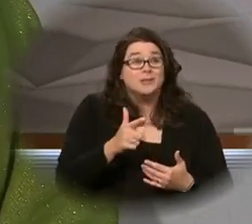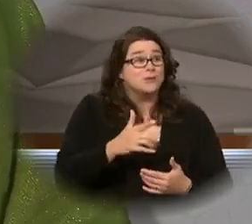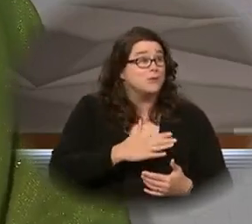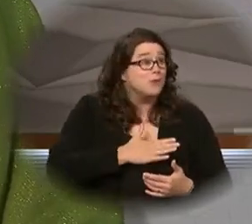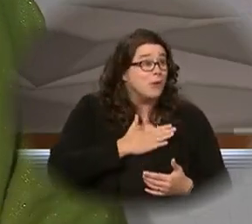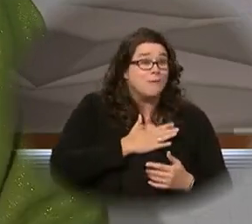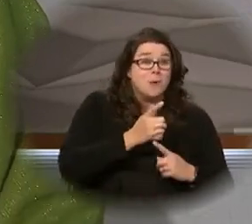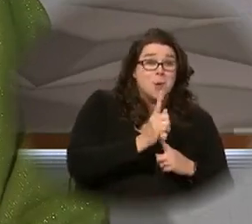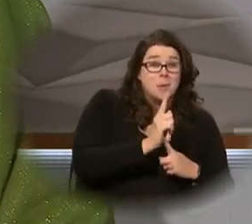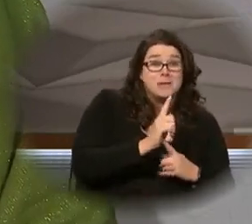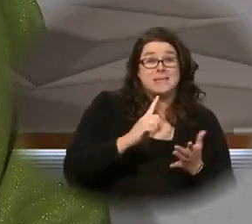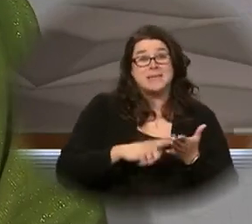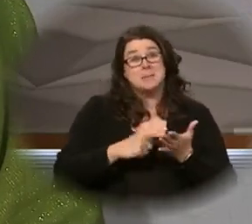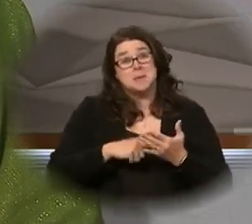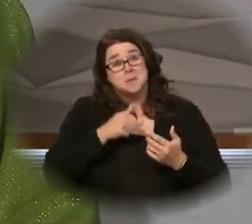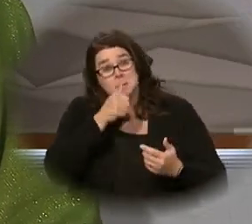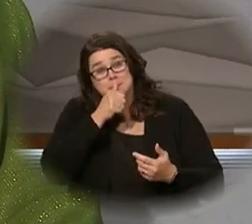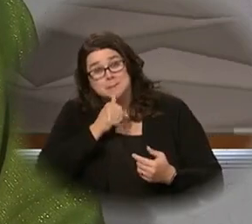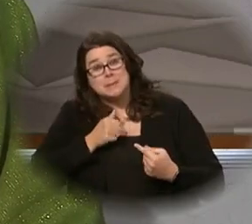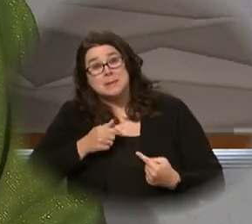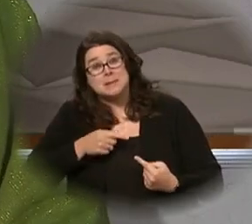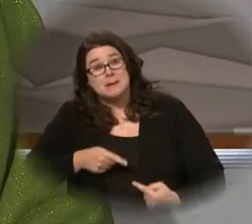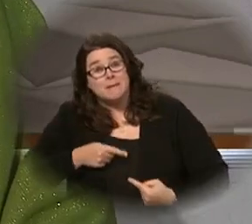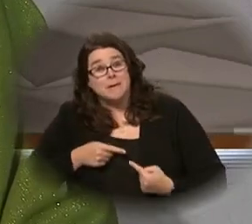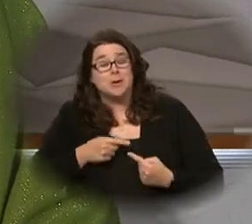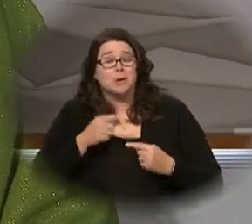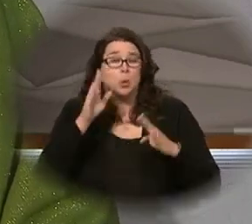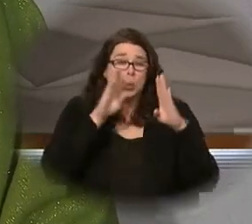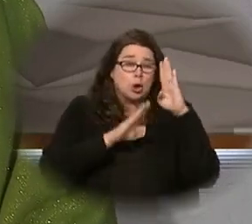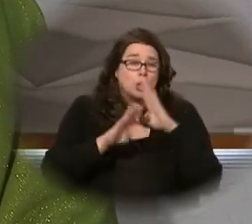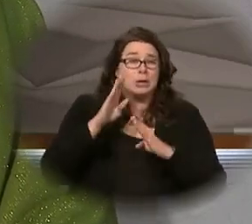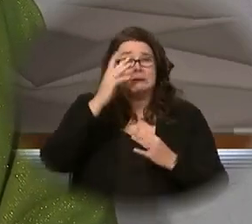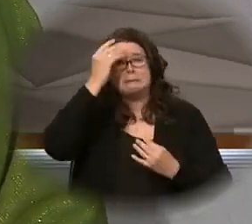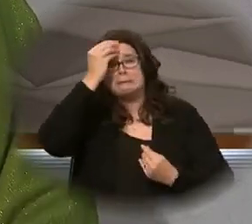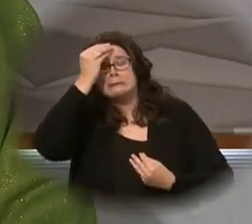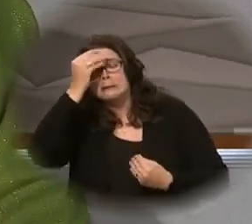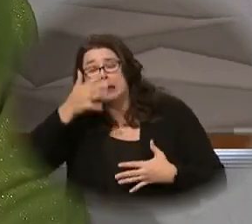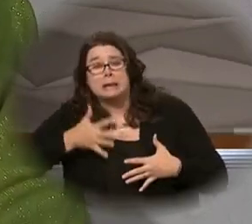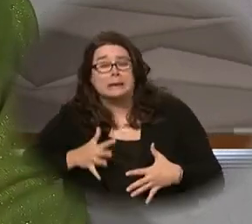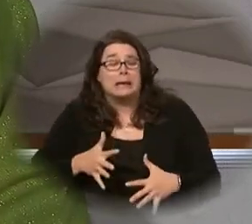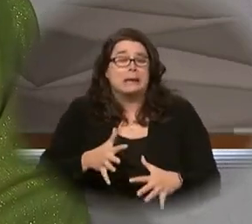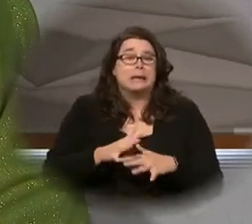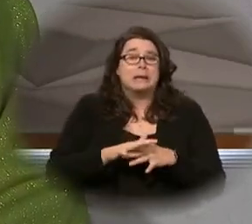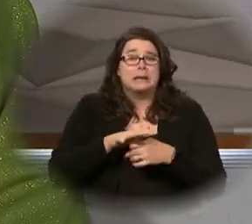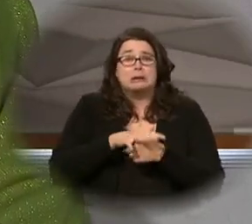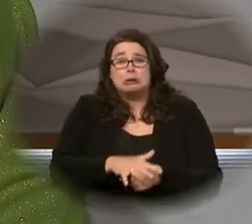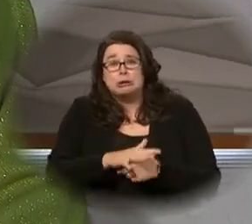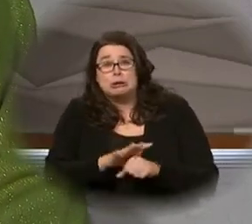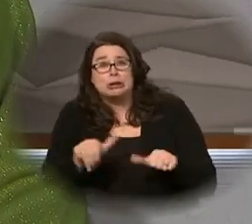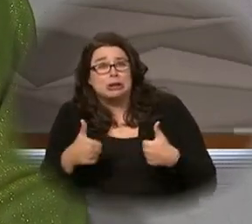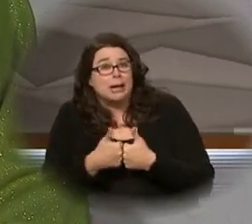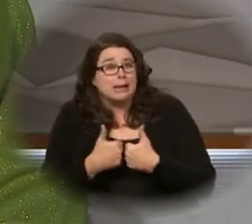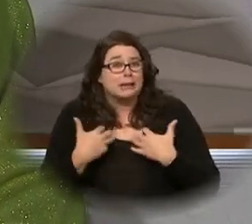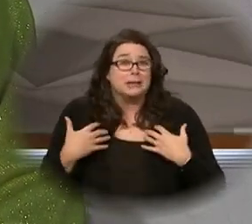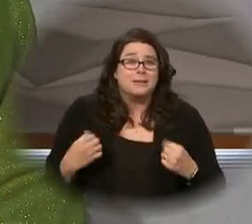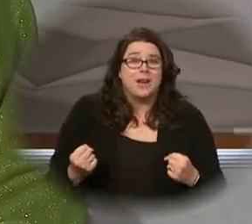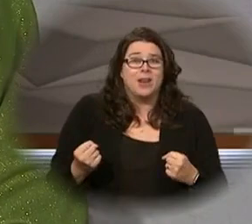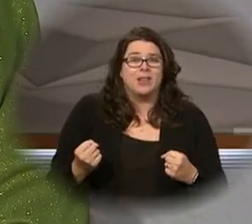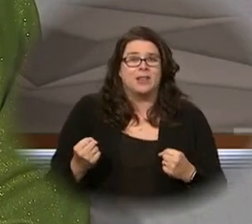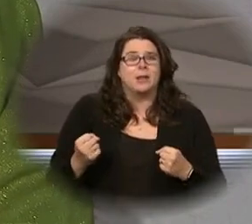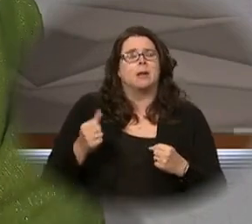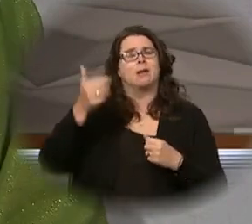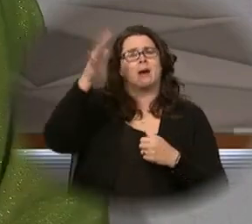joyful moments, and in the midst of our worries and anxieties, our sickness, our challenges of health or whatever it might be.